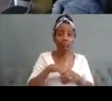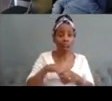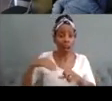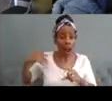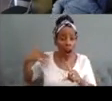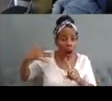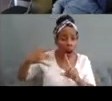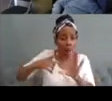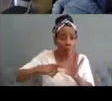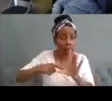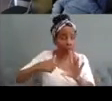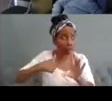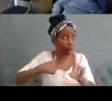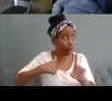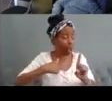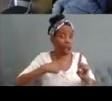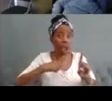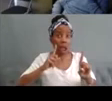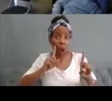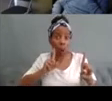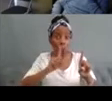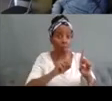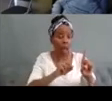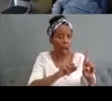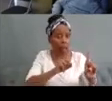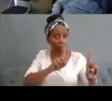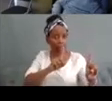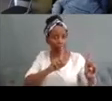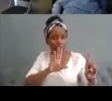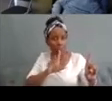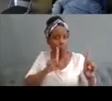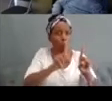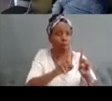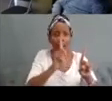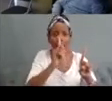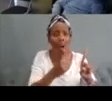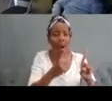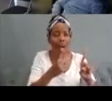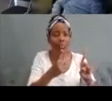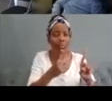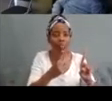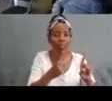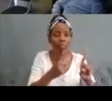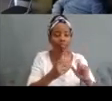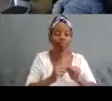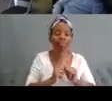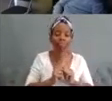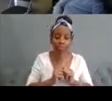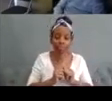and then going on to how can supporting marginalized artists make a difference to individuals and communities